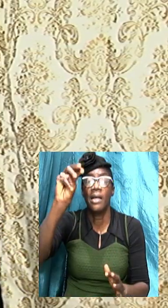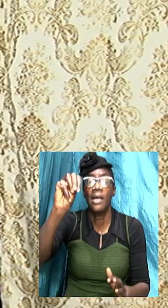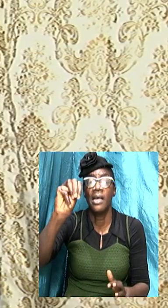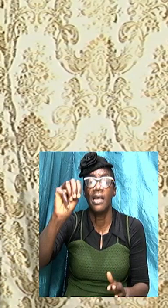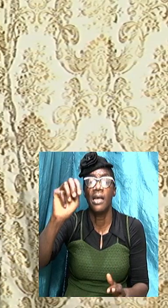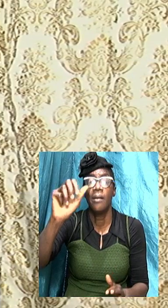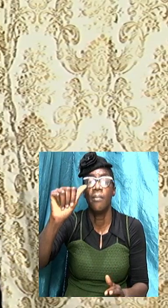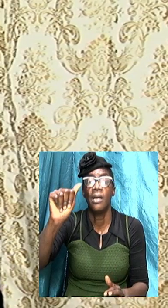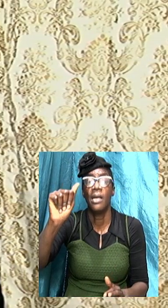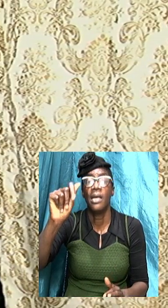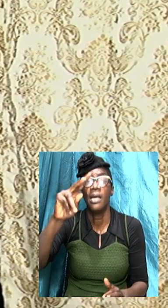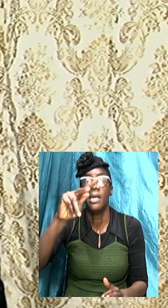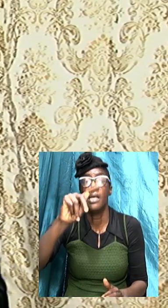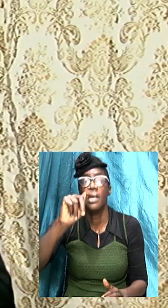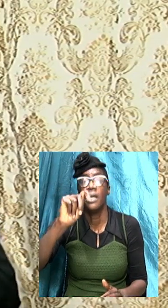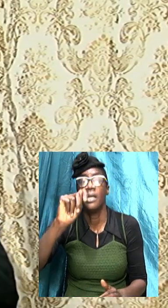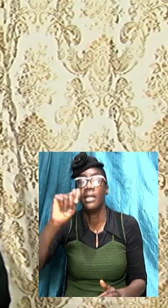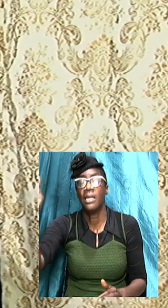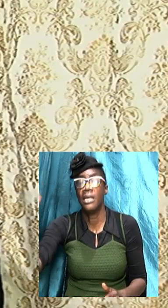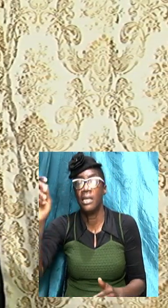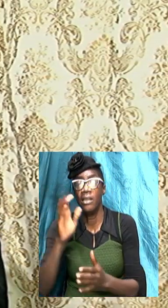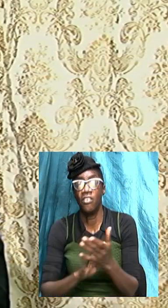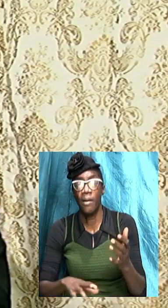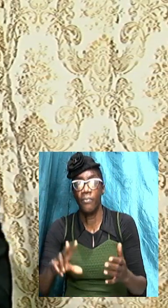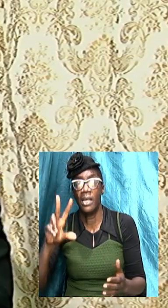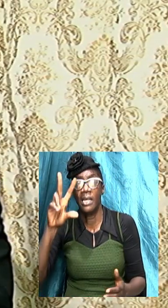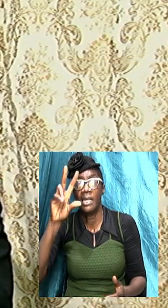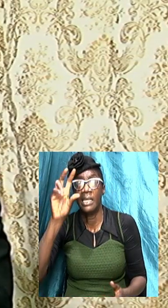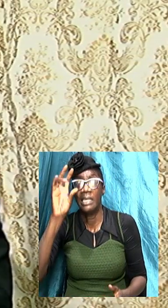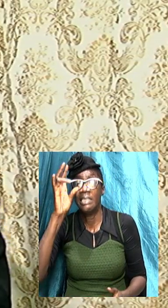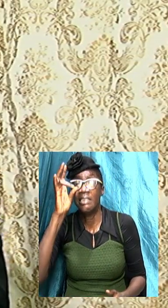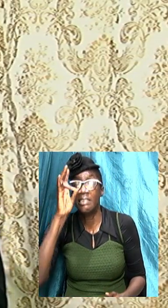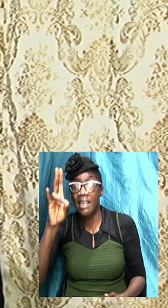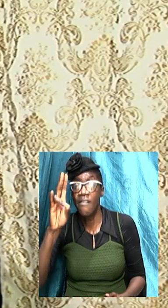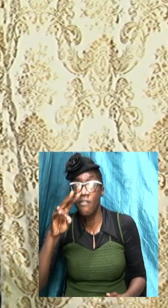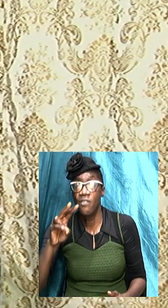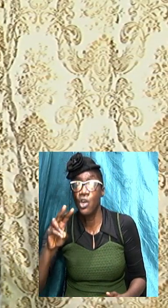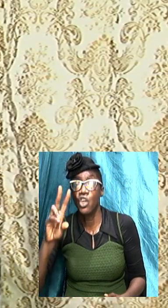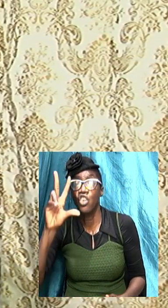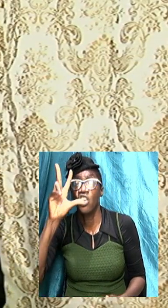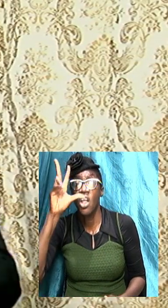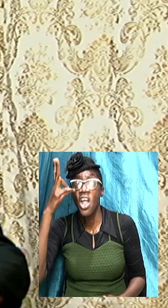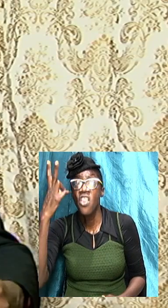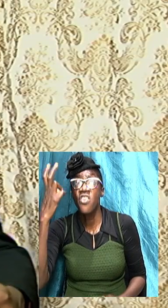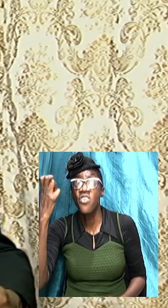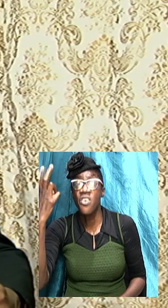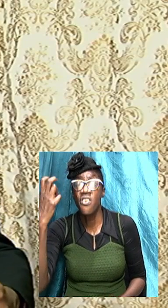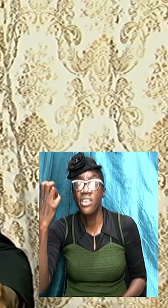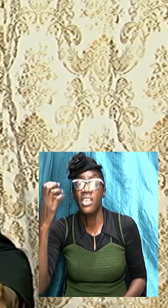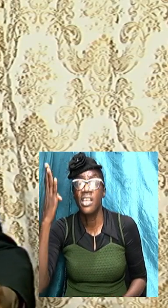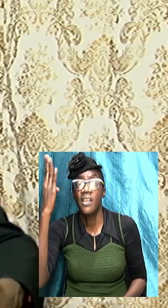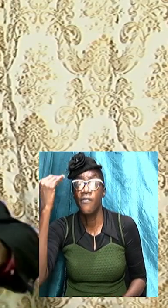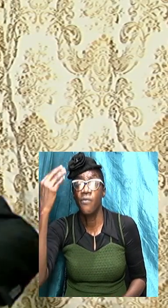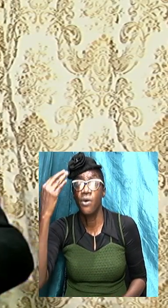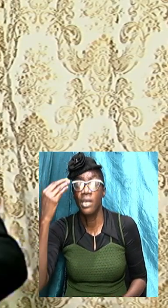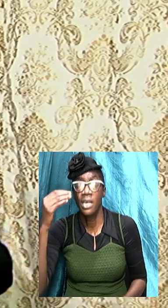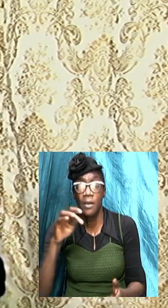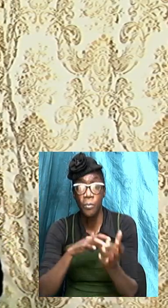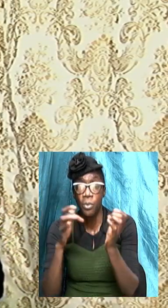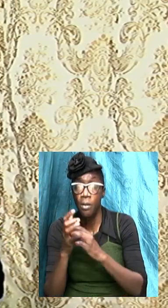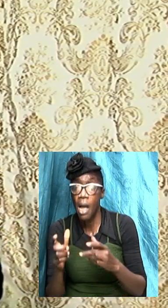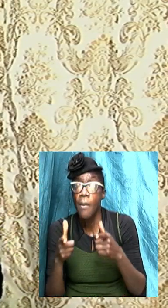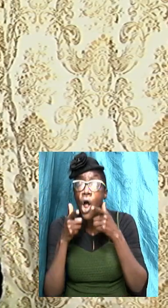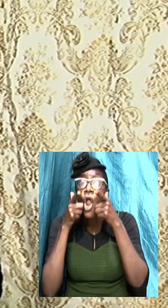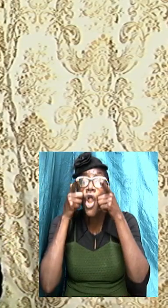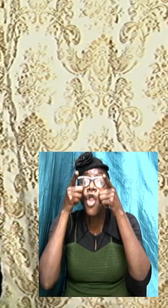13 and 14 what I like about the Bible is that the Bible look out for us as